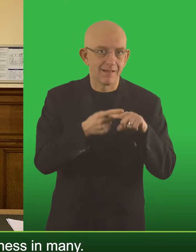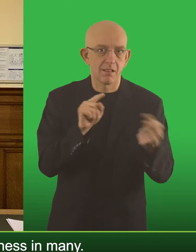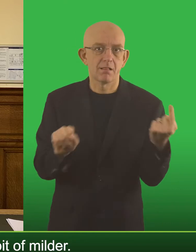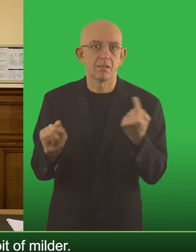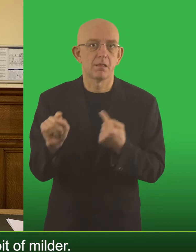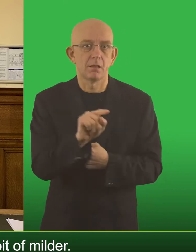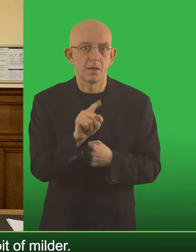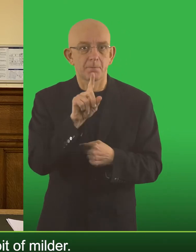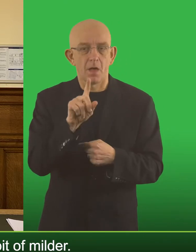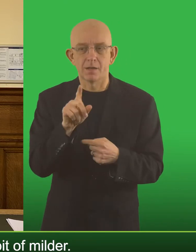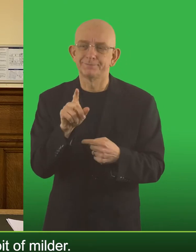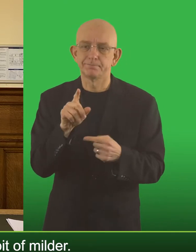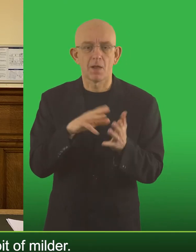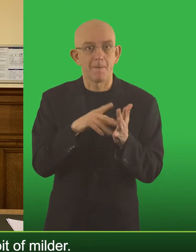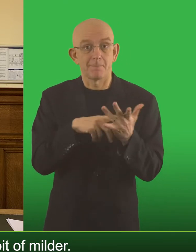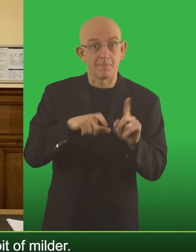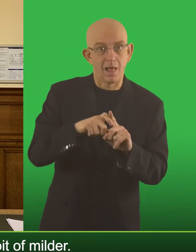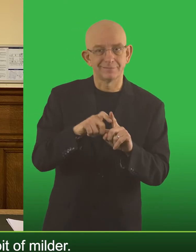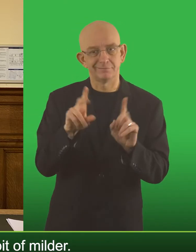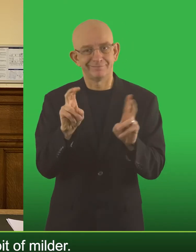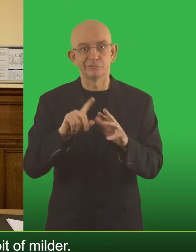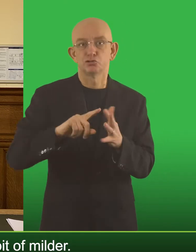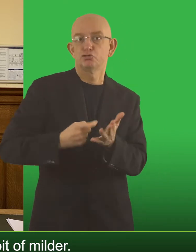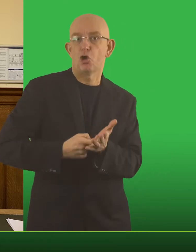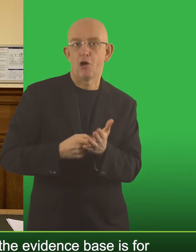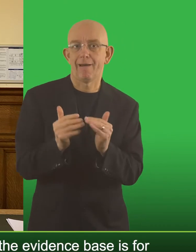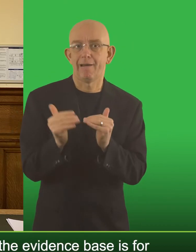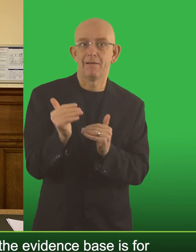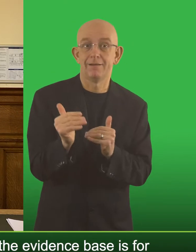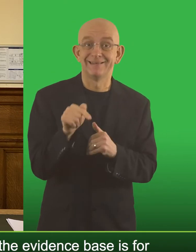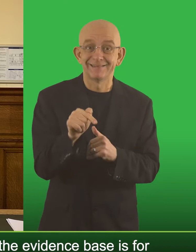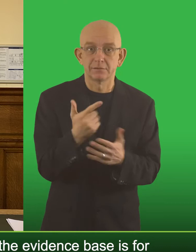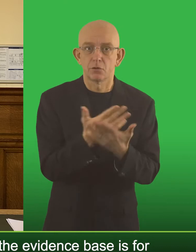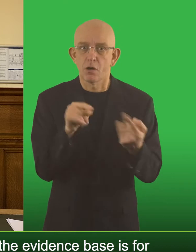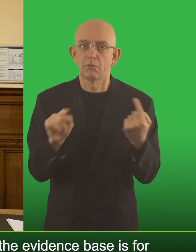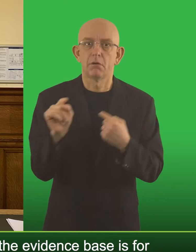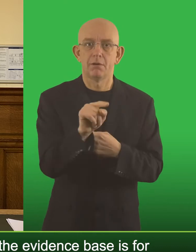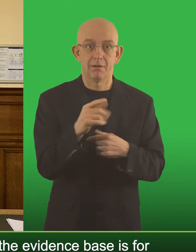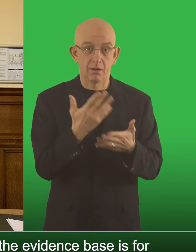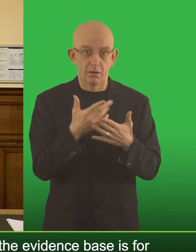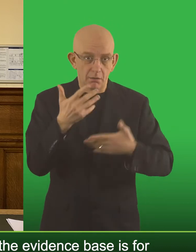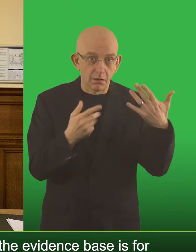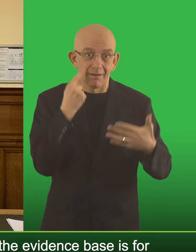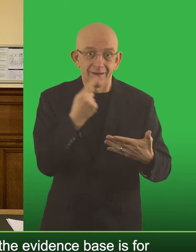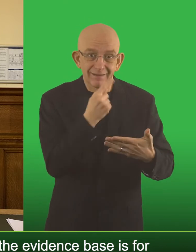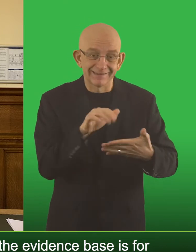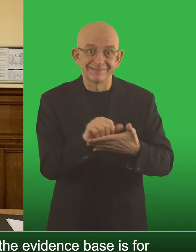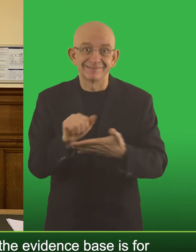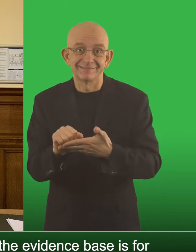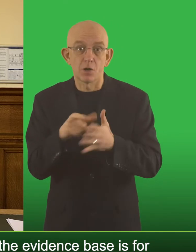illness in many. The emphasis is on the er bit of milder. General consensus and general state of the evidence base is for